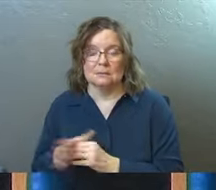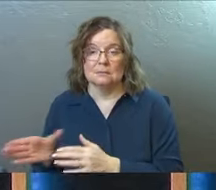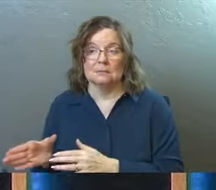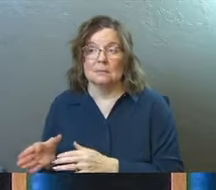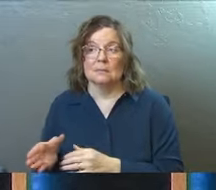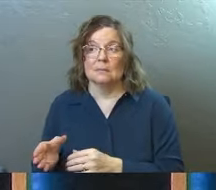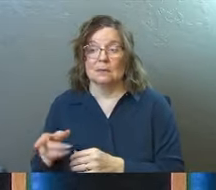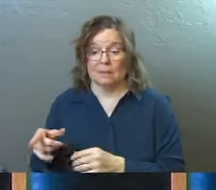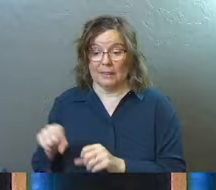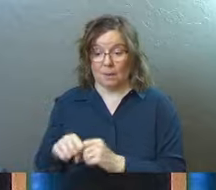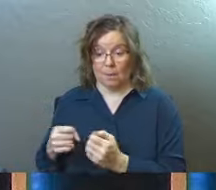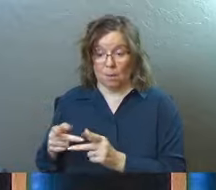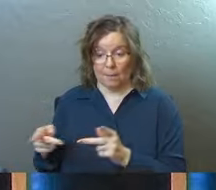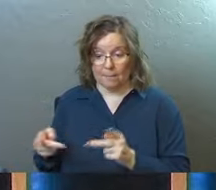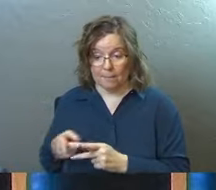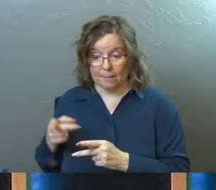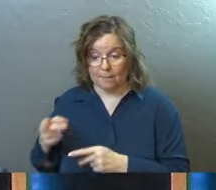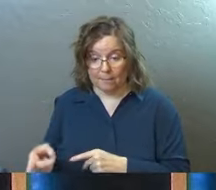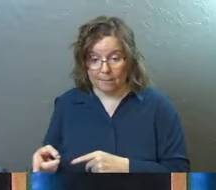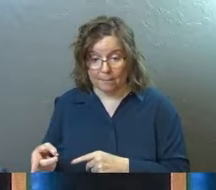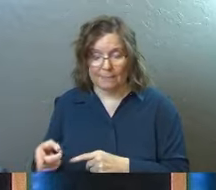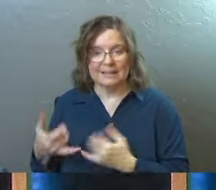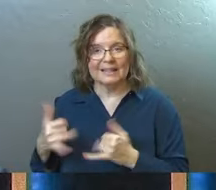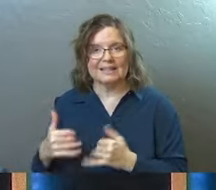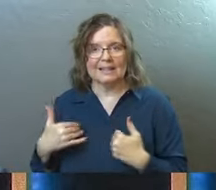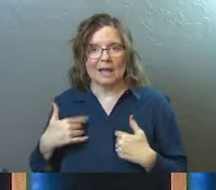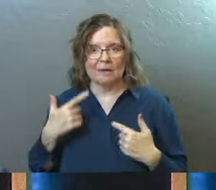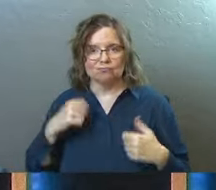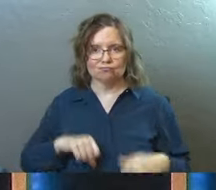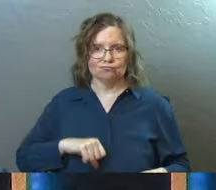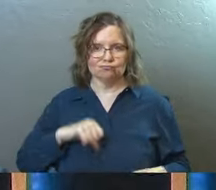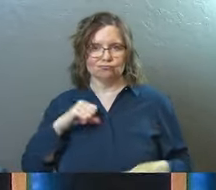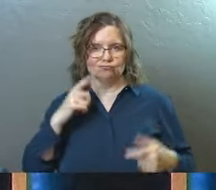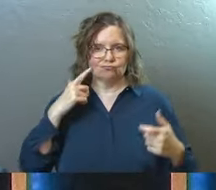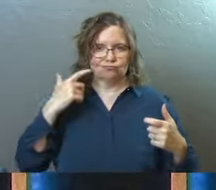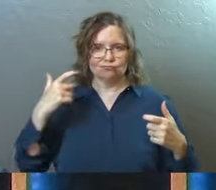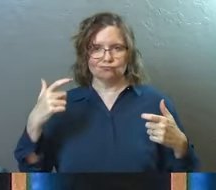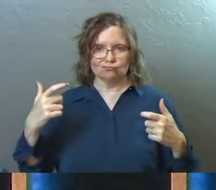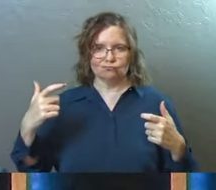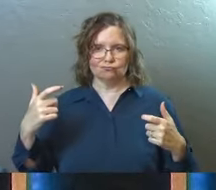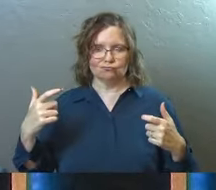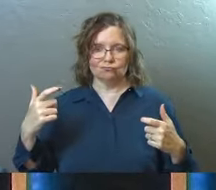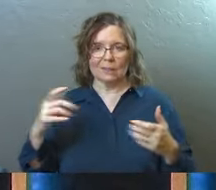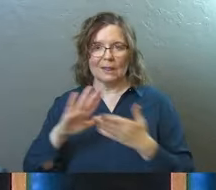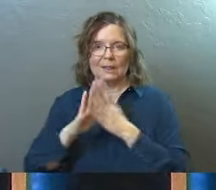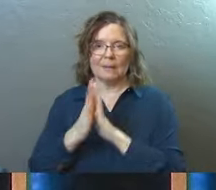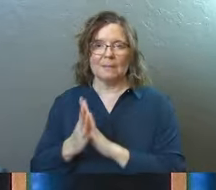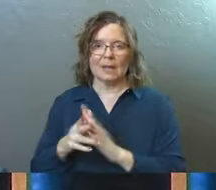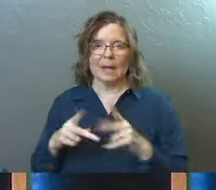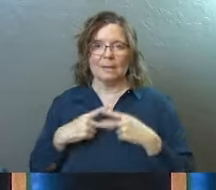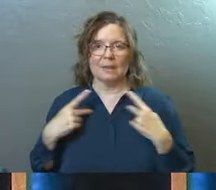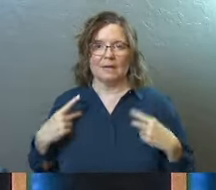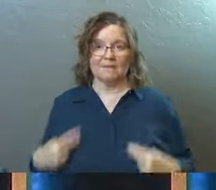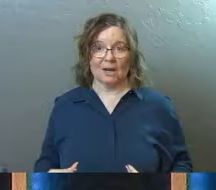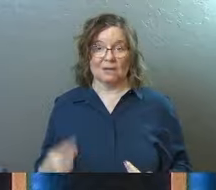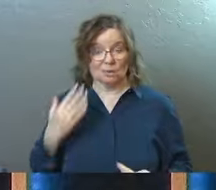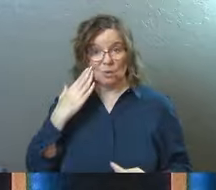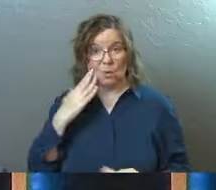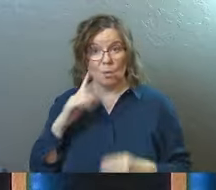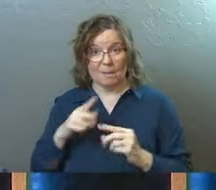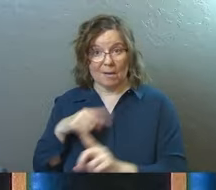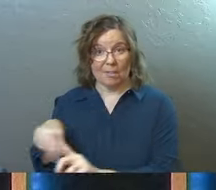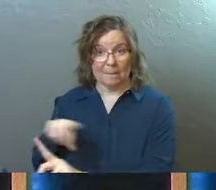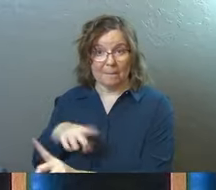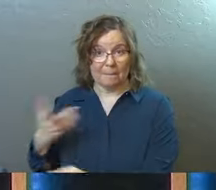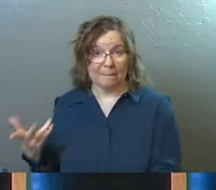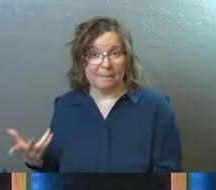But not only were they in a broken place, but they still had pride about it somehow. And they became Pharisees. And if you've read the gospels, you know all about